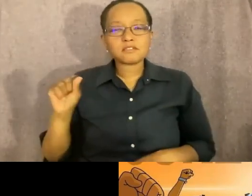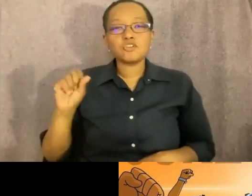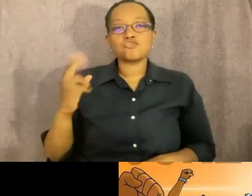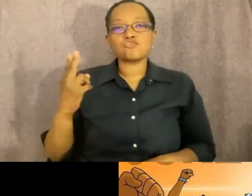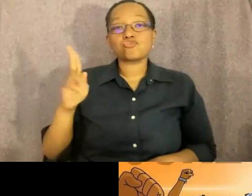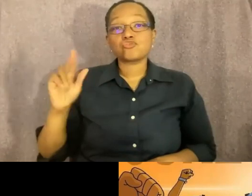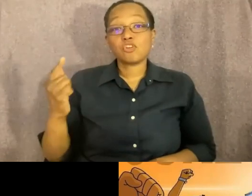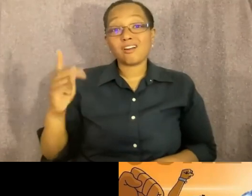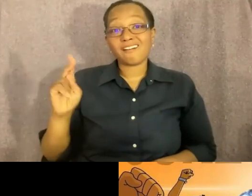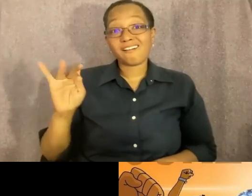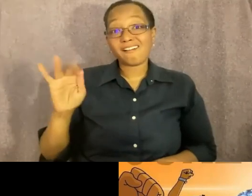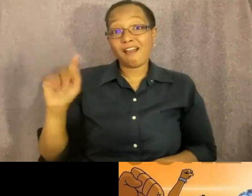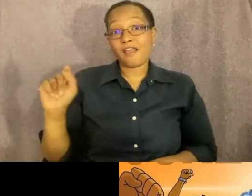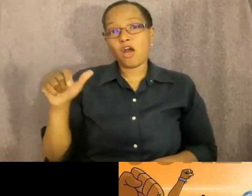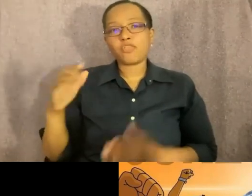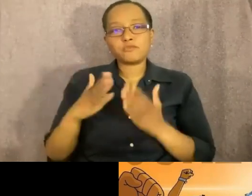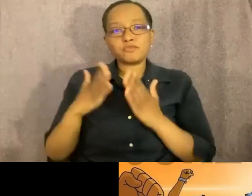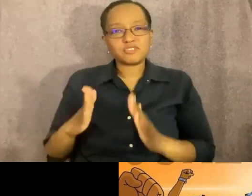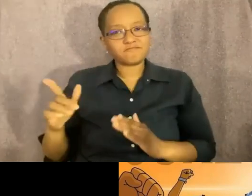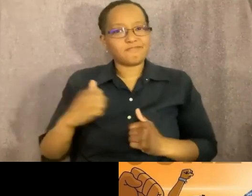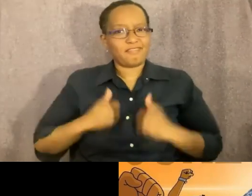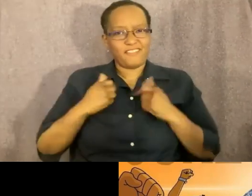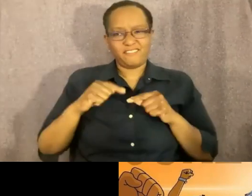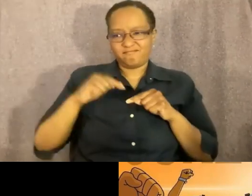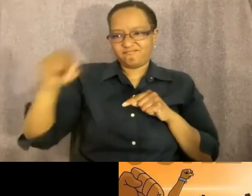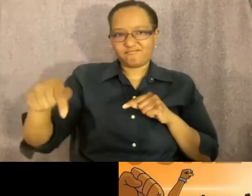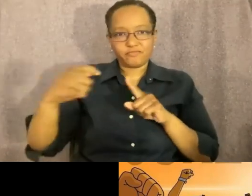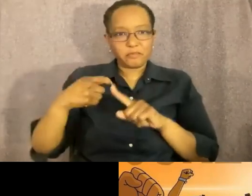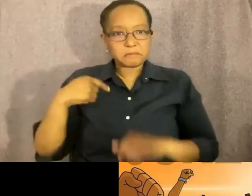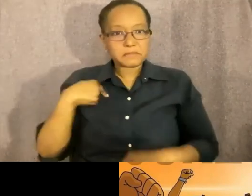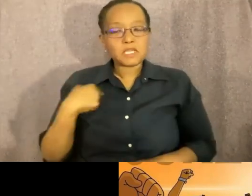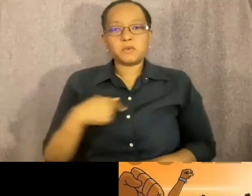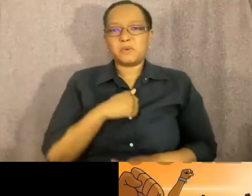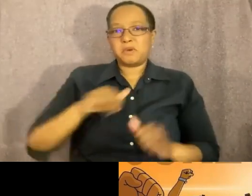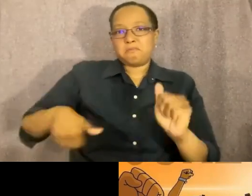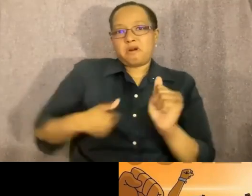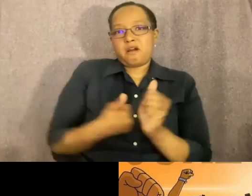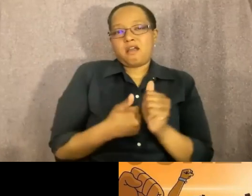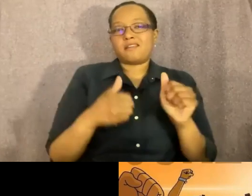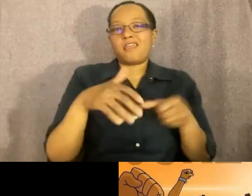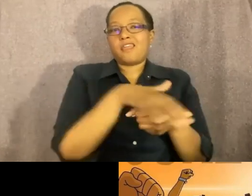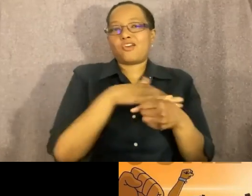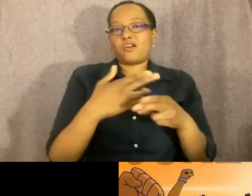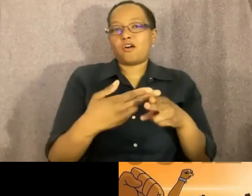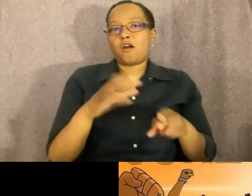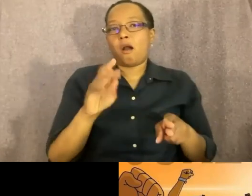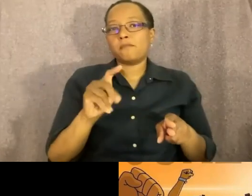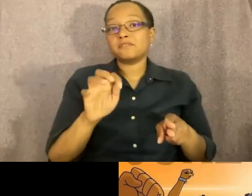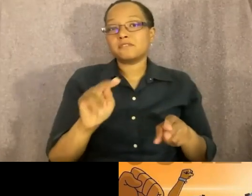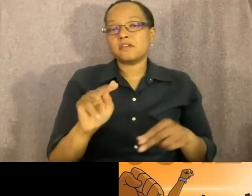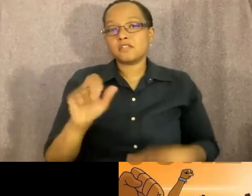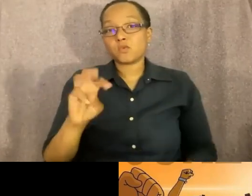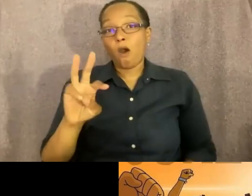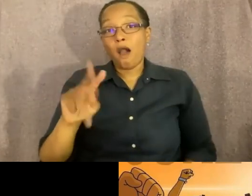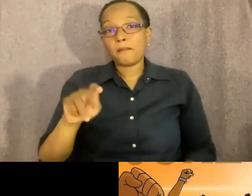across the street from me. And we were right behind the Compton swap meet. And you can see the Korean